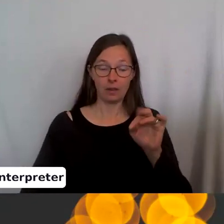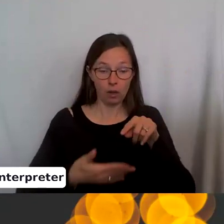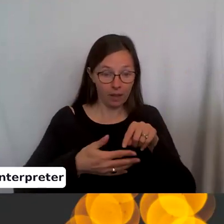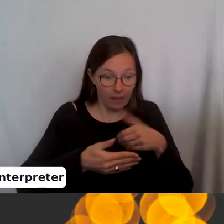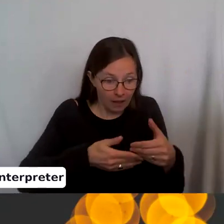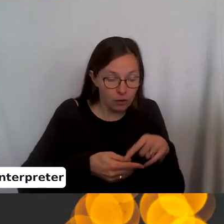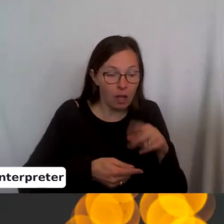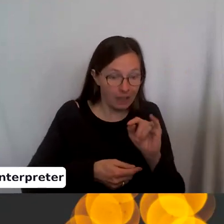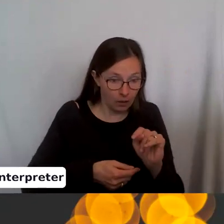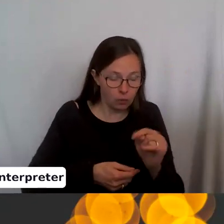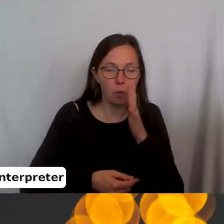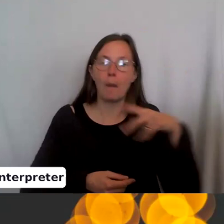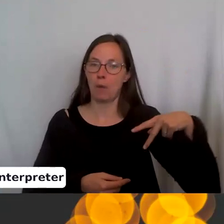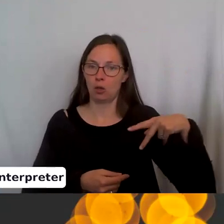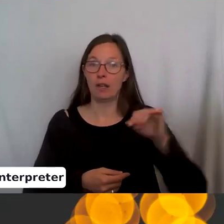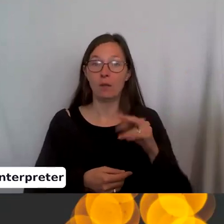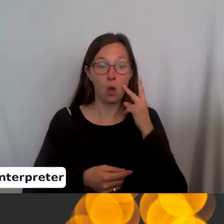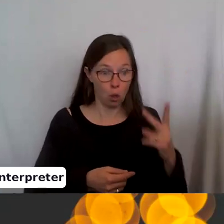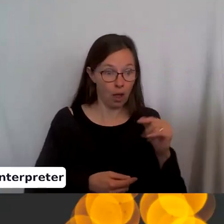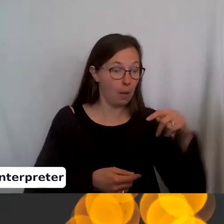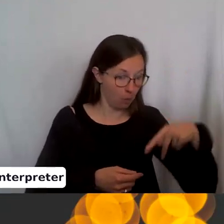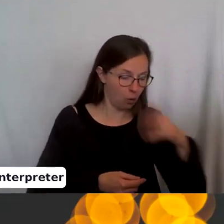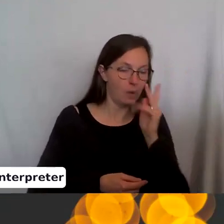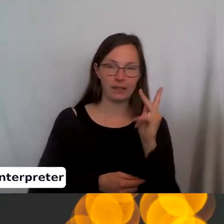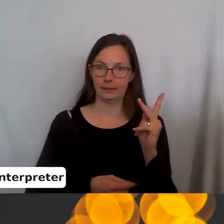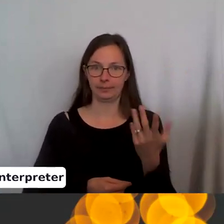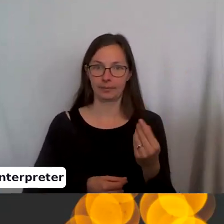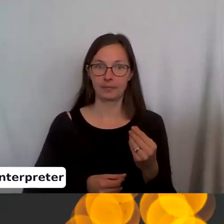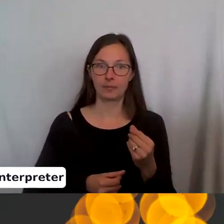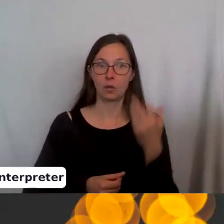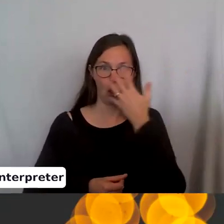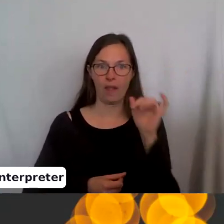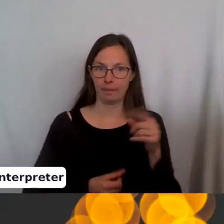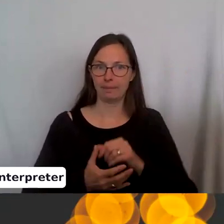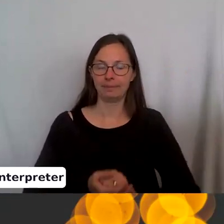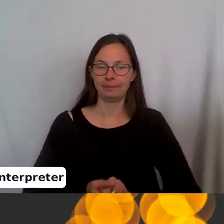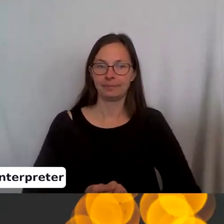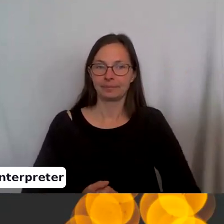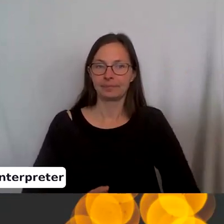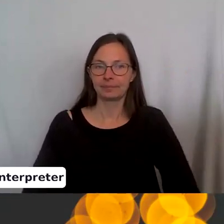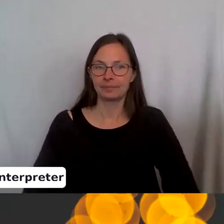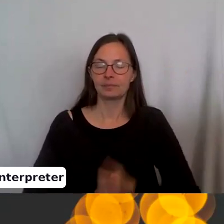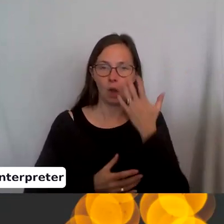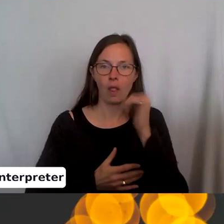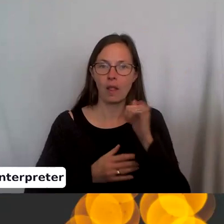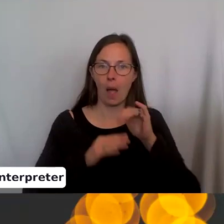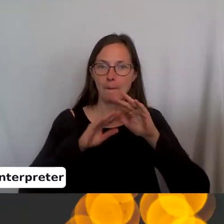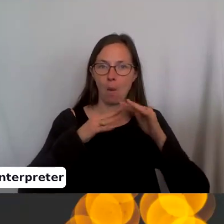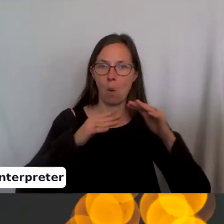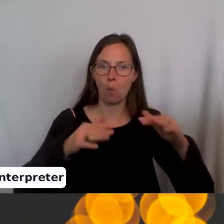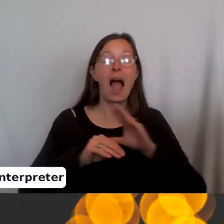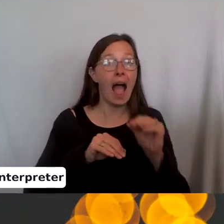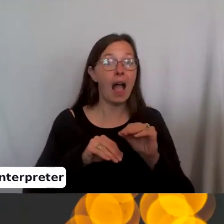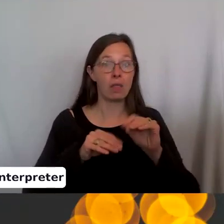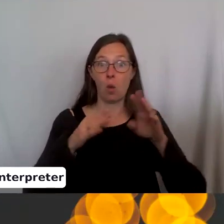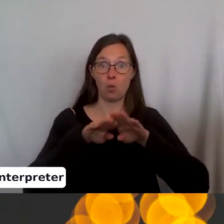And if you're looking at a purl stitch, you will knit it and then it ends up looking like like bumps and it stays nice and flat